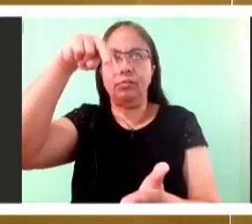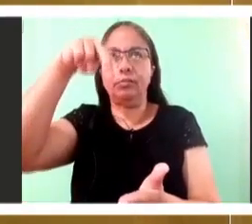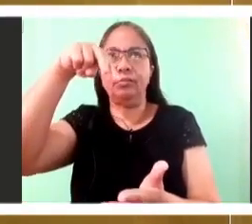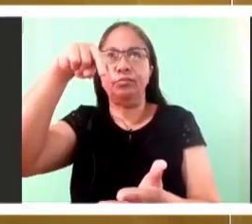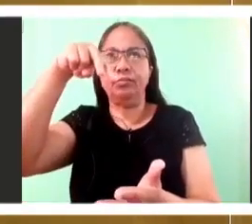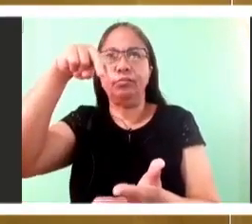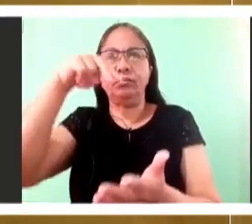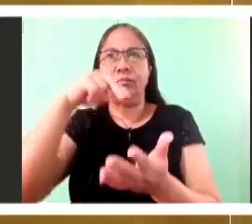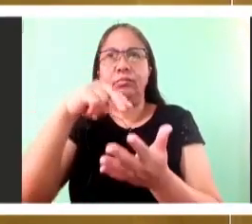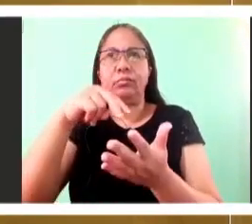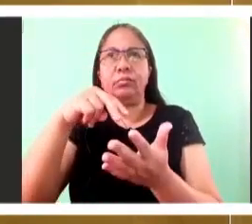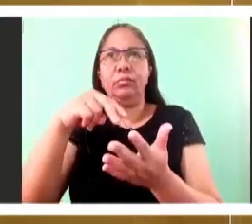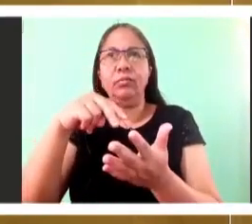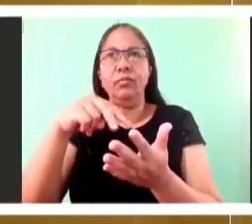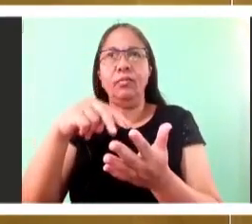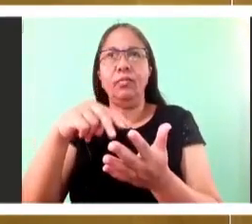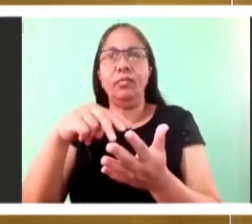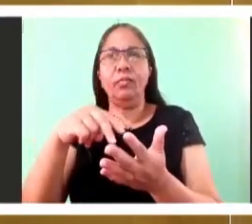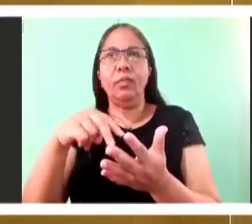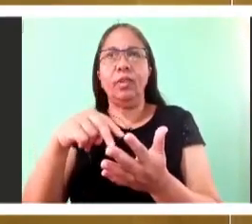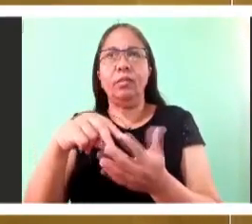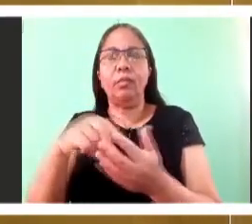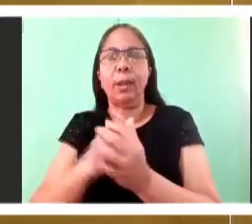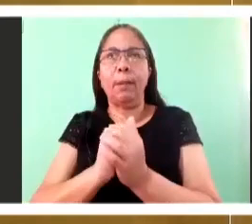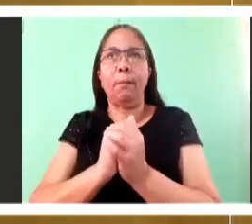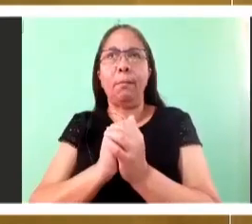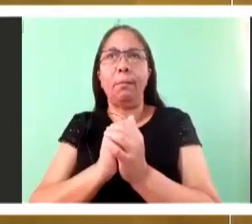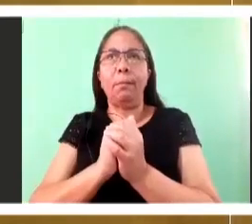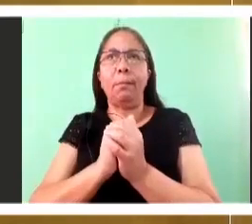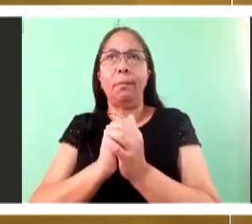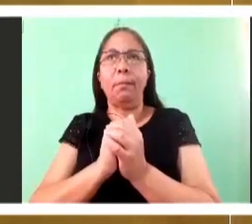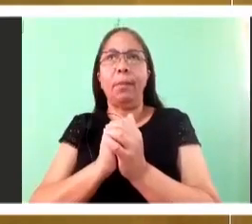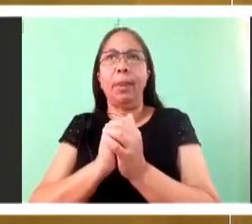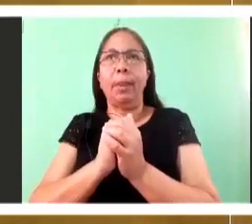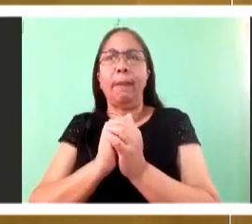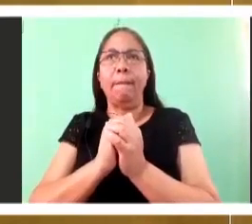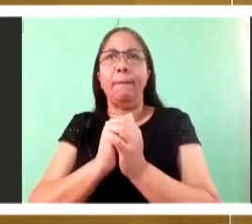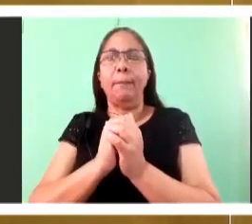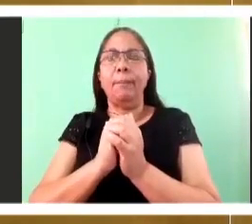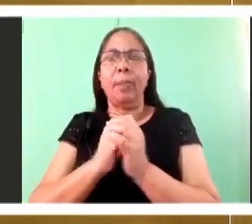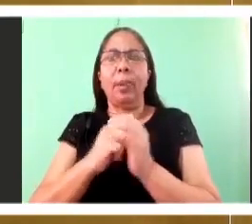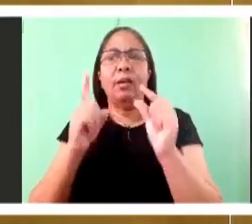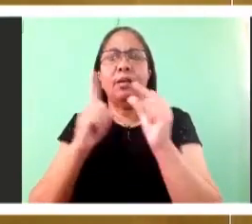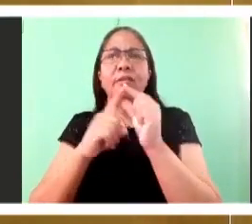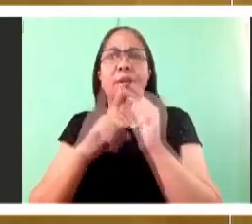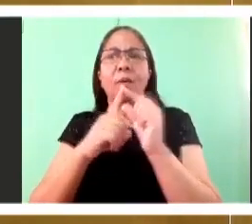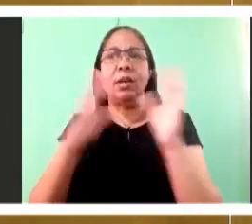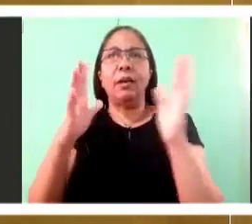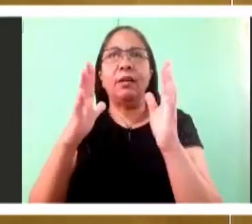transubstantiation. I'm going say it again for you. Transubstantiation. It's a very big word.